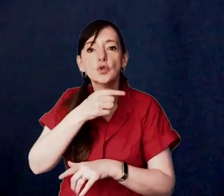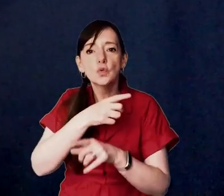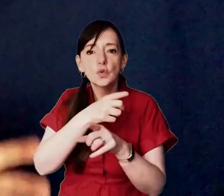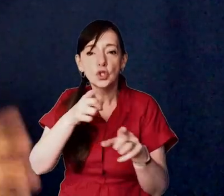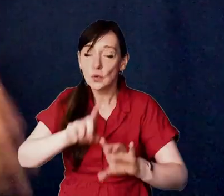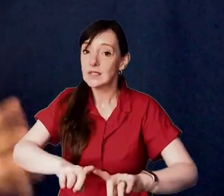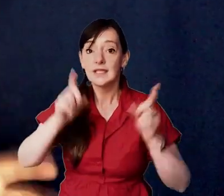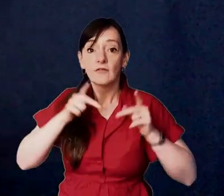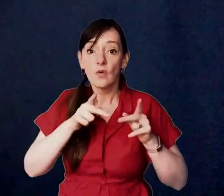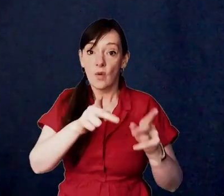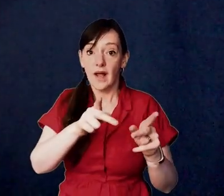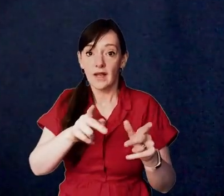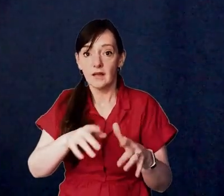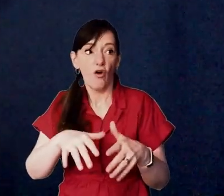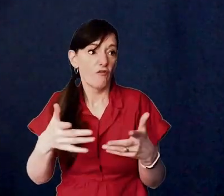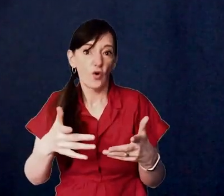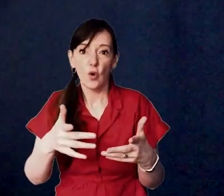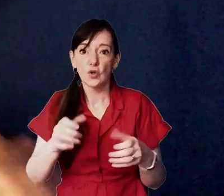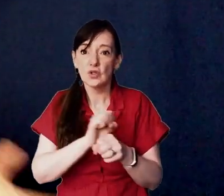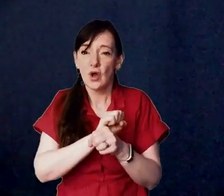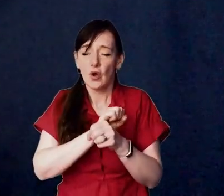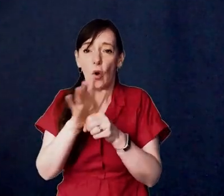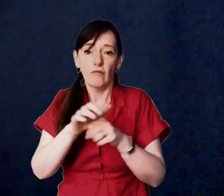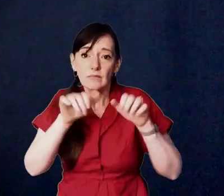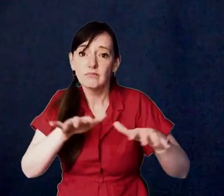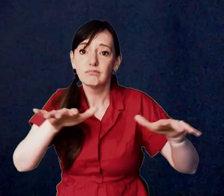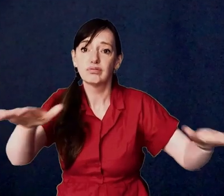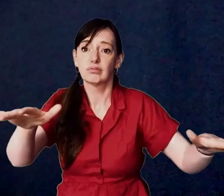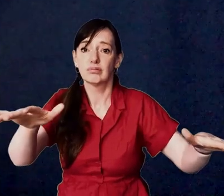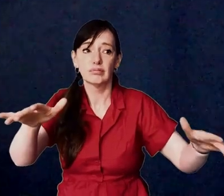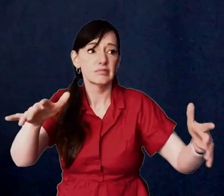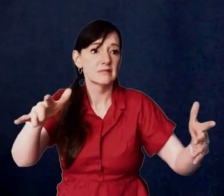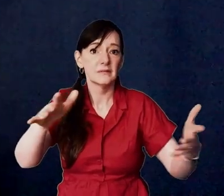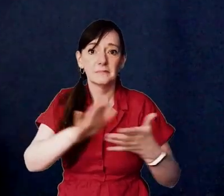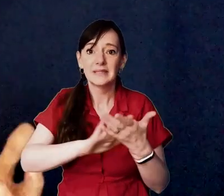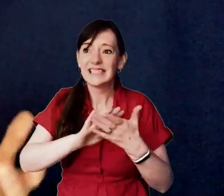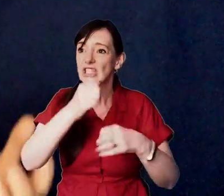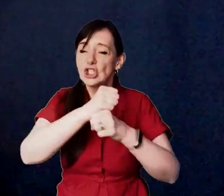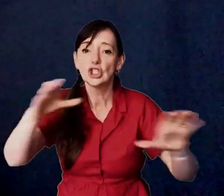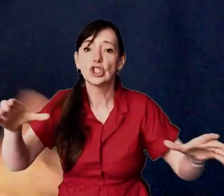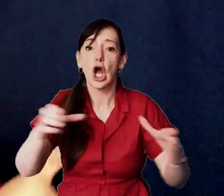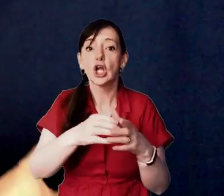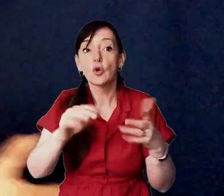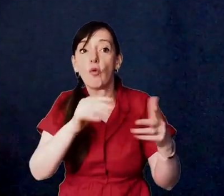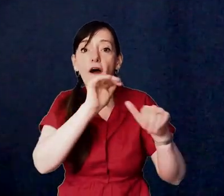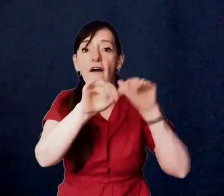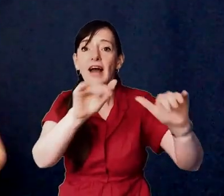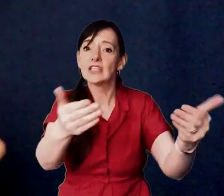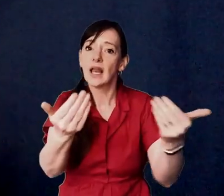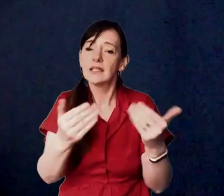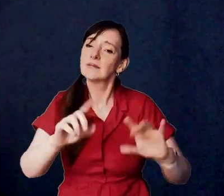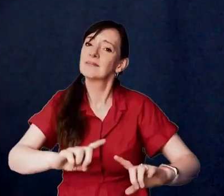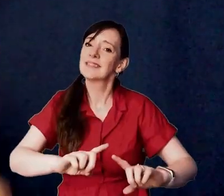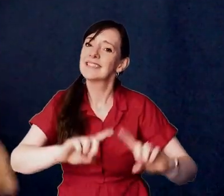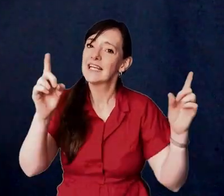before yeah we live in challenging times and and yes the spread of covid 19 has made doing church and doing evangelism the old